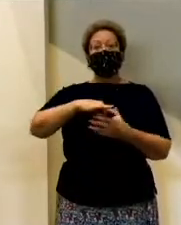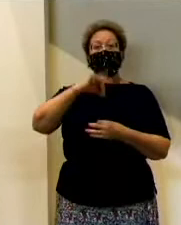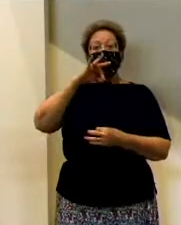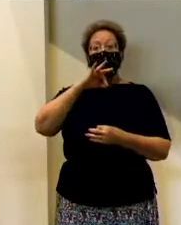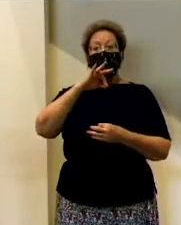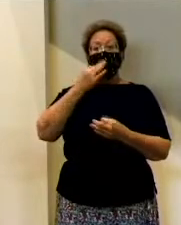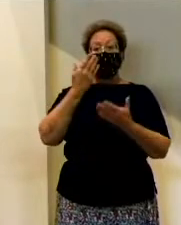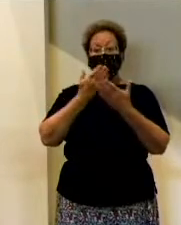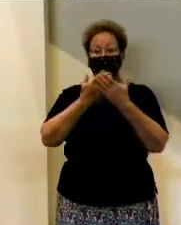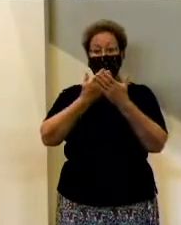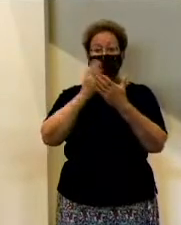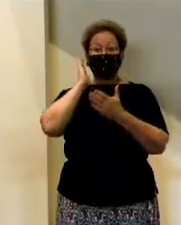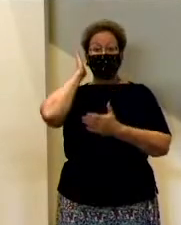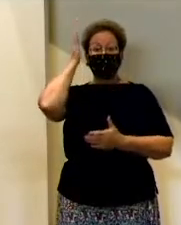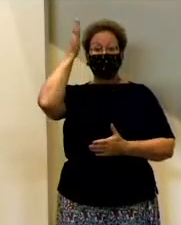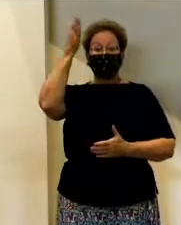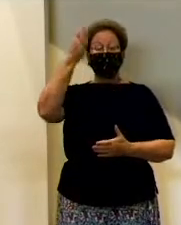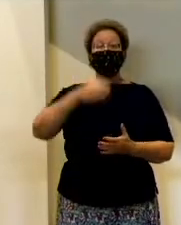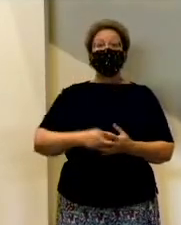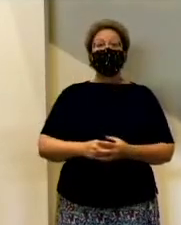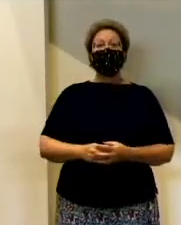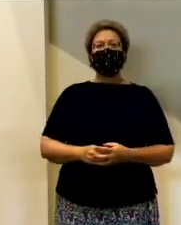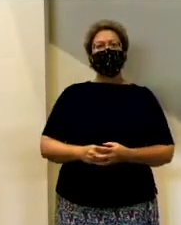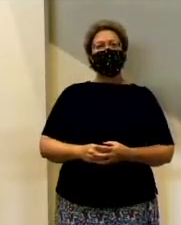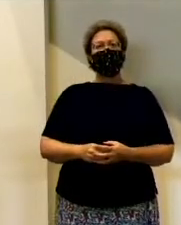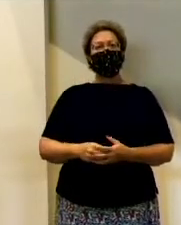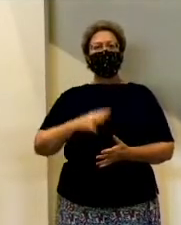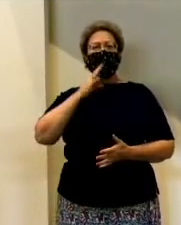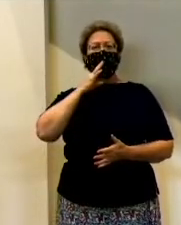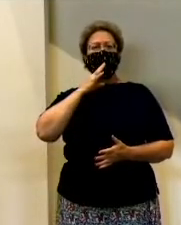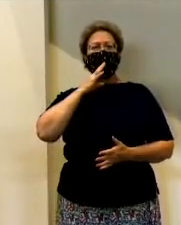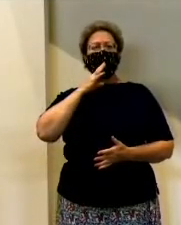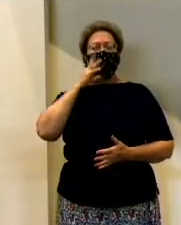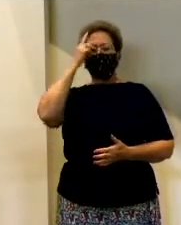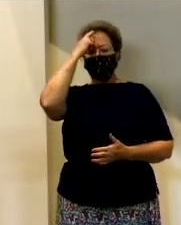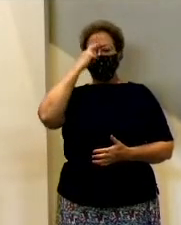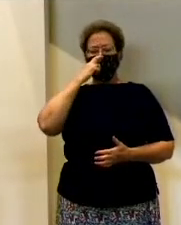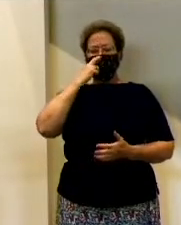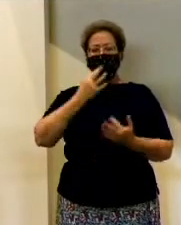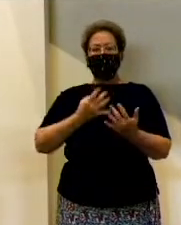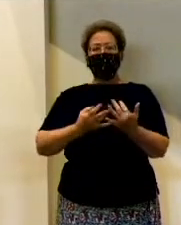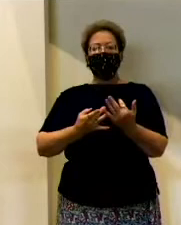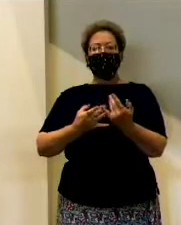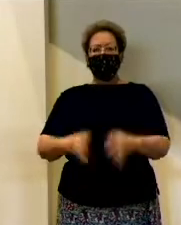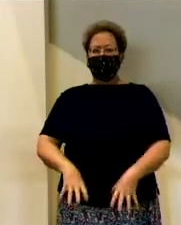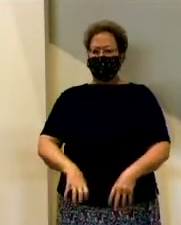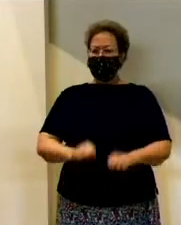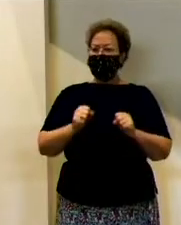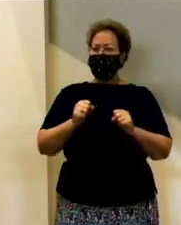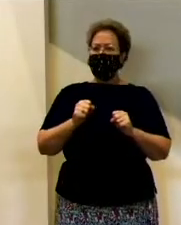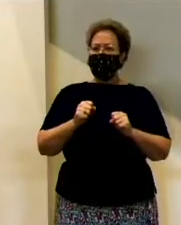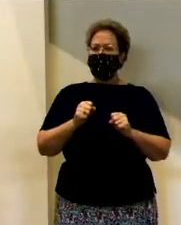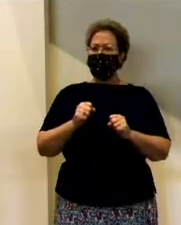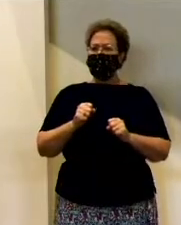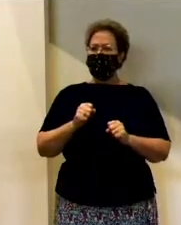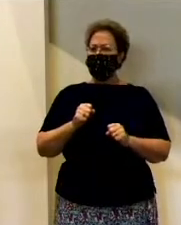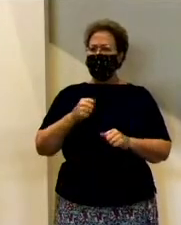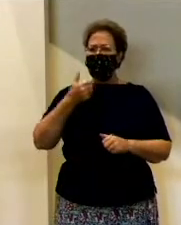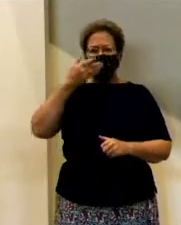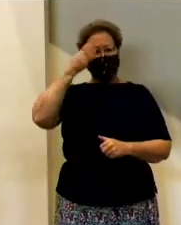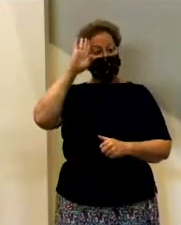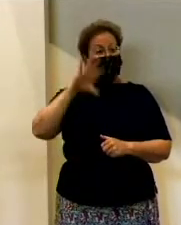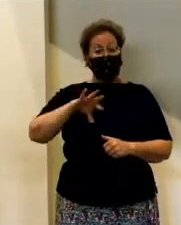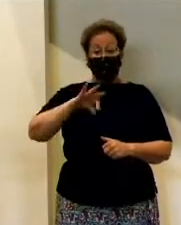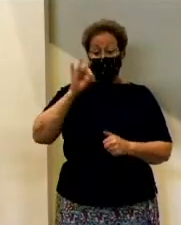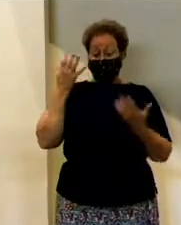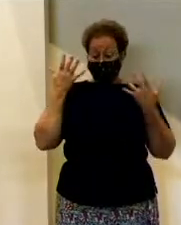of our eternal inheritance. No problem there. But Paul talks here in Romans about waiting for our adoption. Didn't God the Father choose